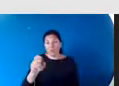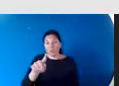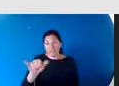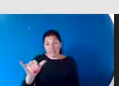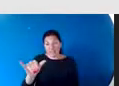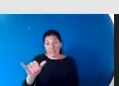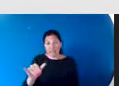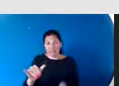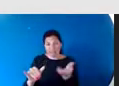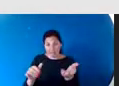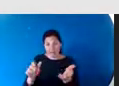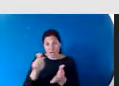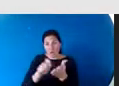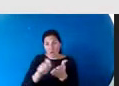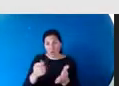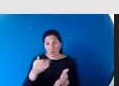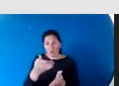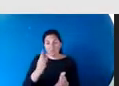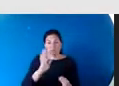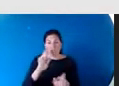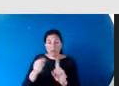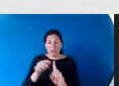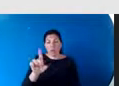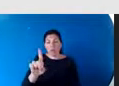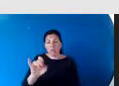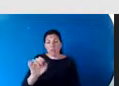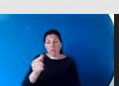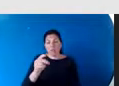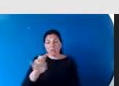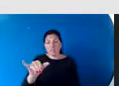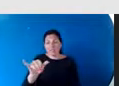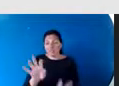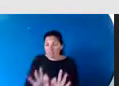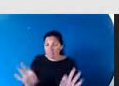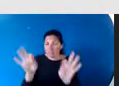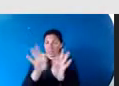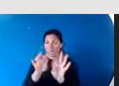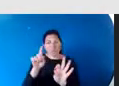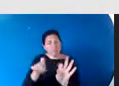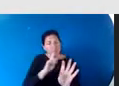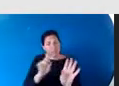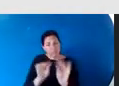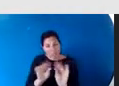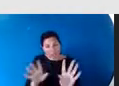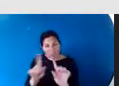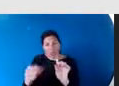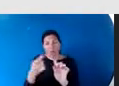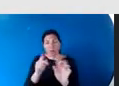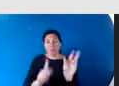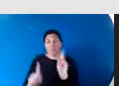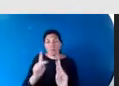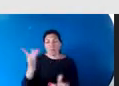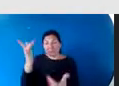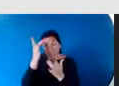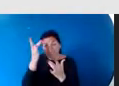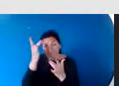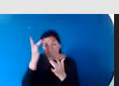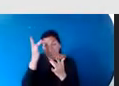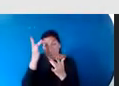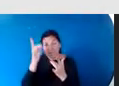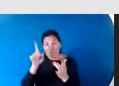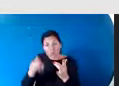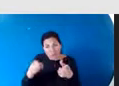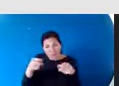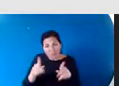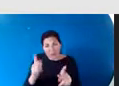dignity, recognizing that dignity matters. Dignity matters to everybody. And we should be very clear that when people are sick, that they should be